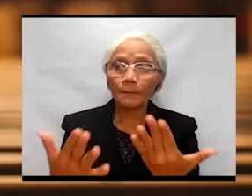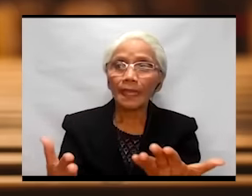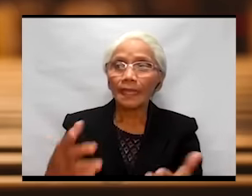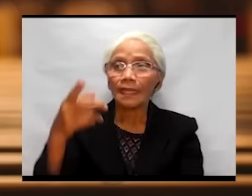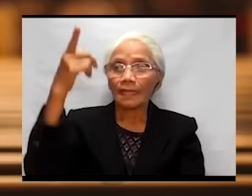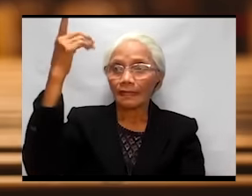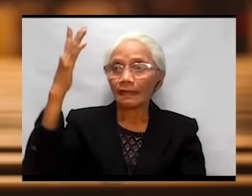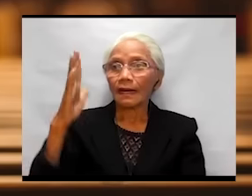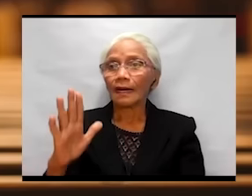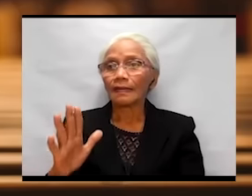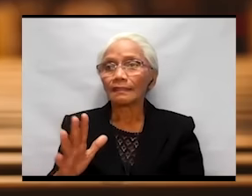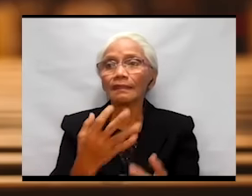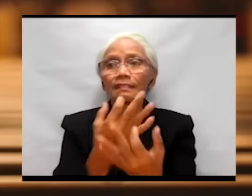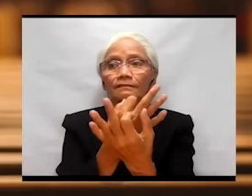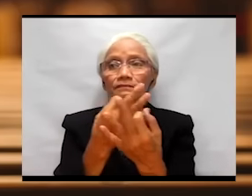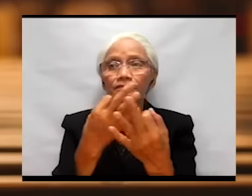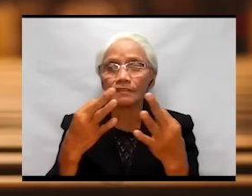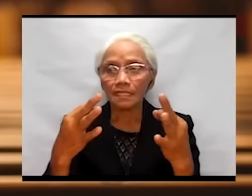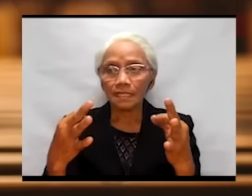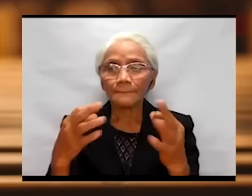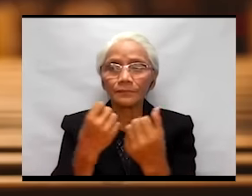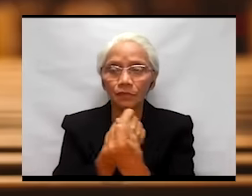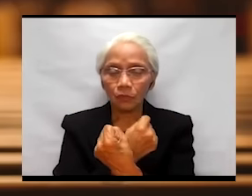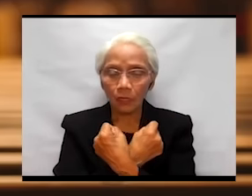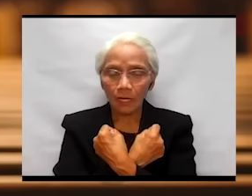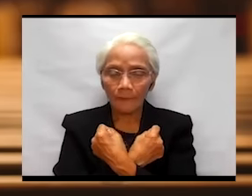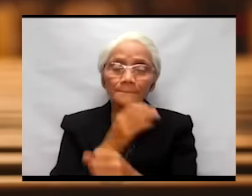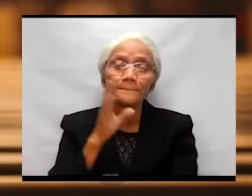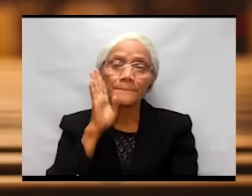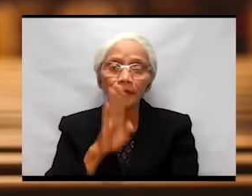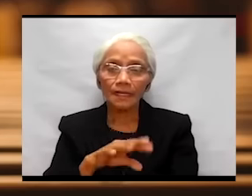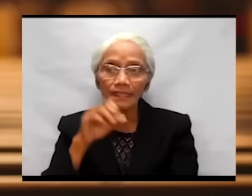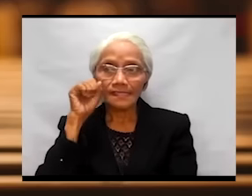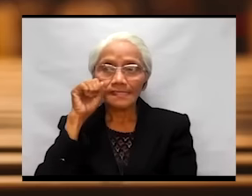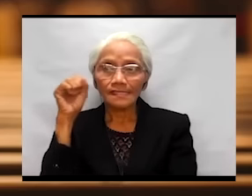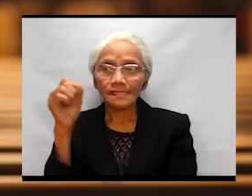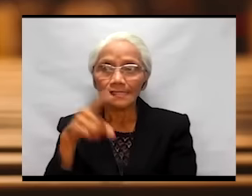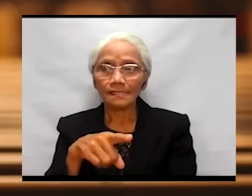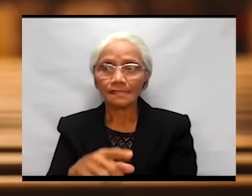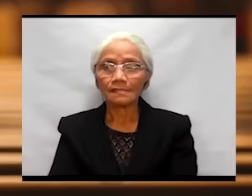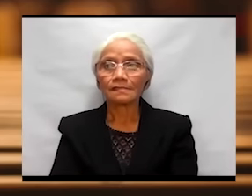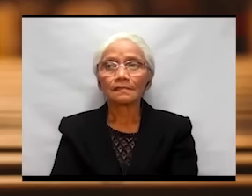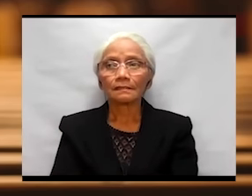God, and the freedom to love brothers and sisters.